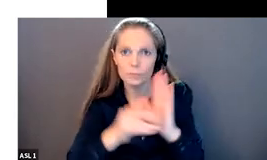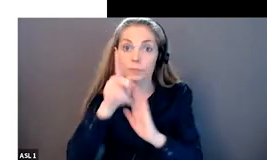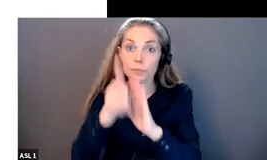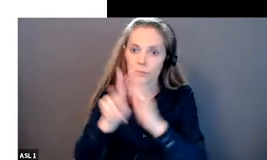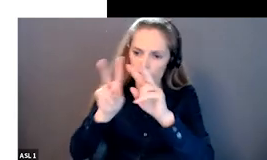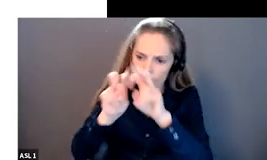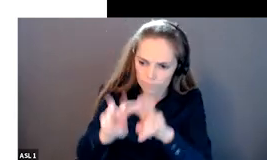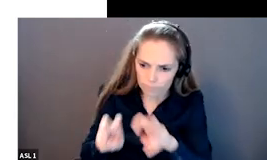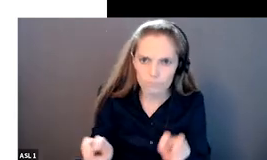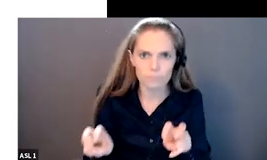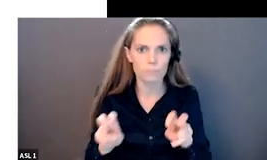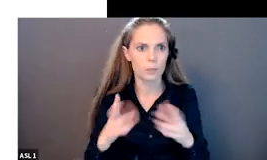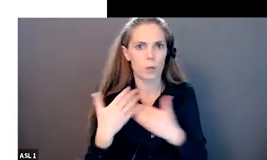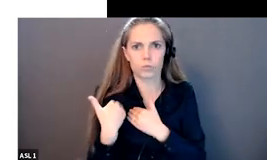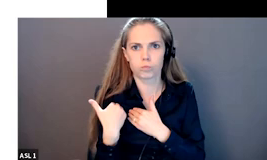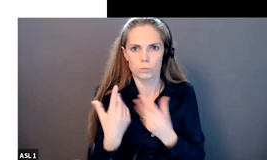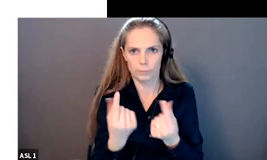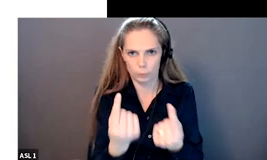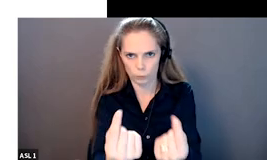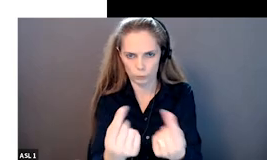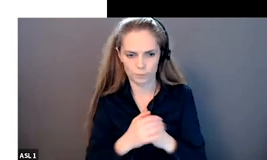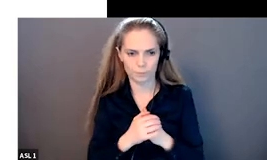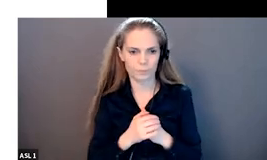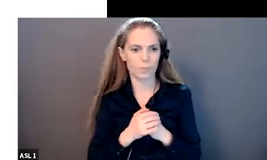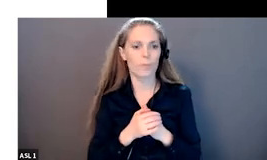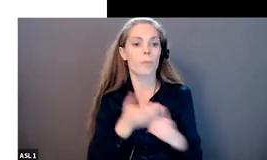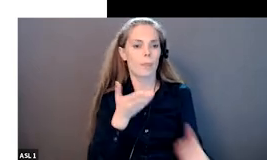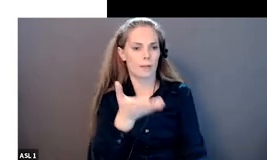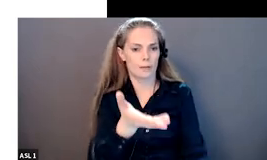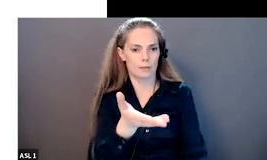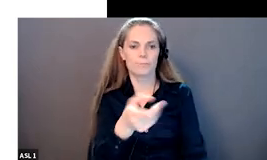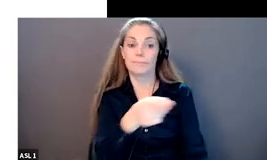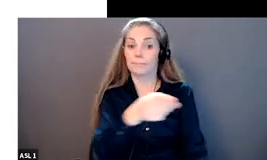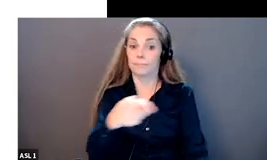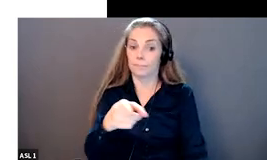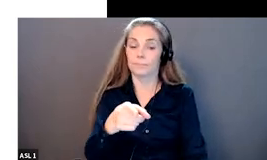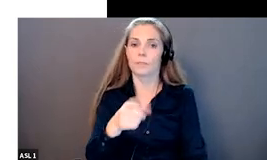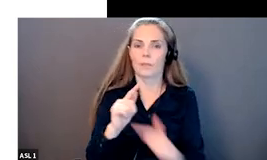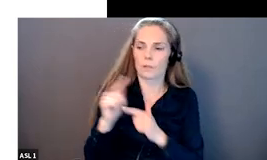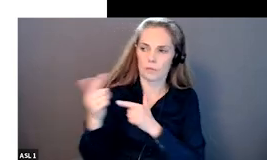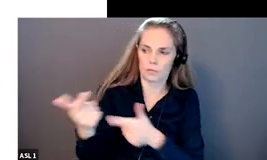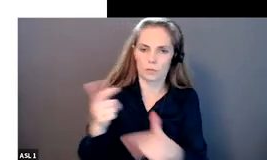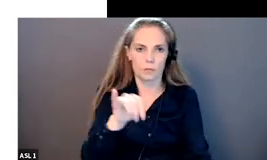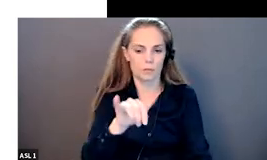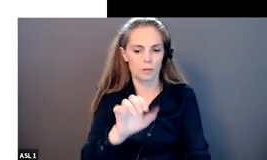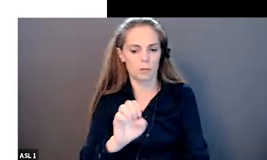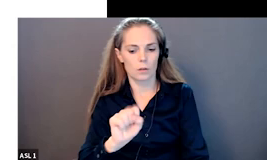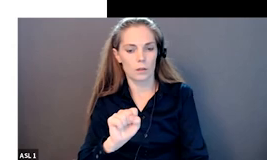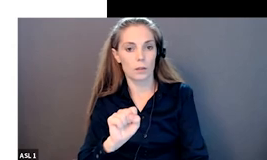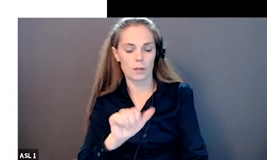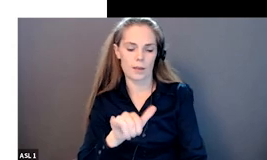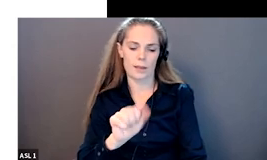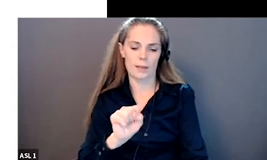so yasmin and catherine will speak about what we learned from our research first in terms of